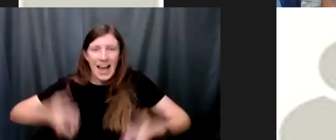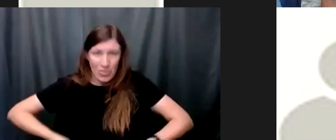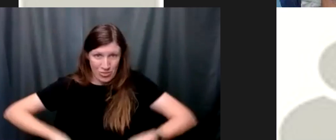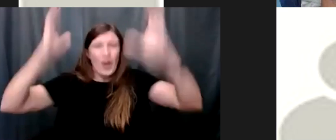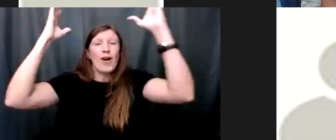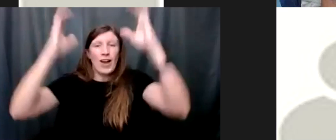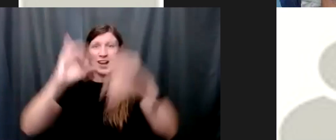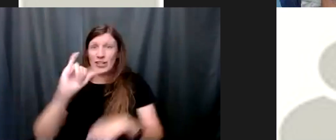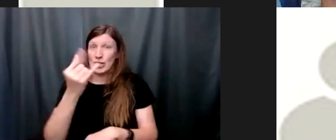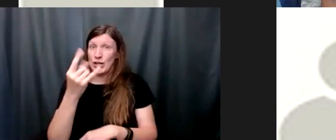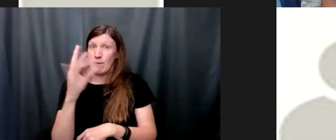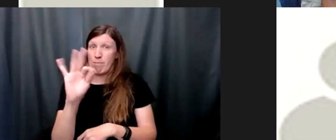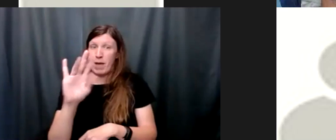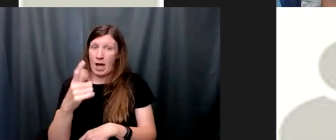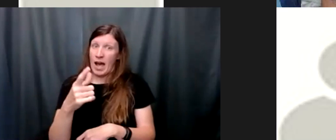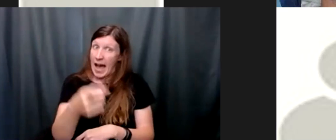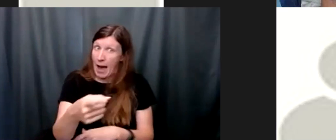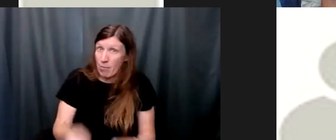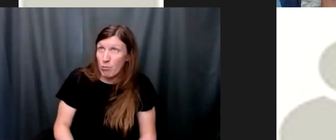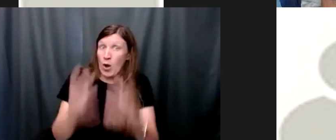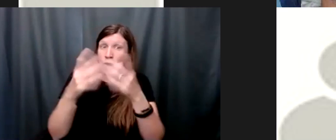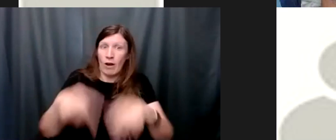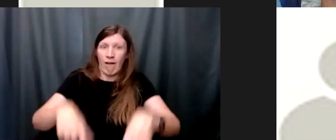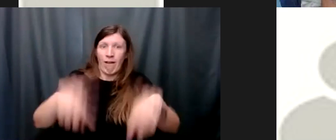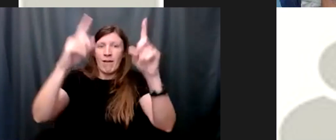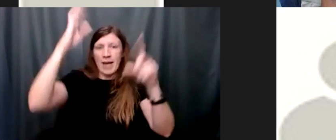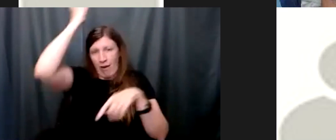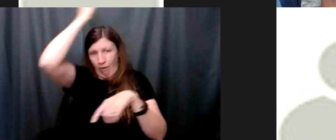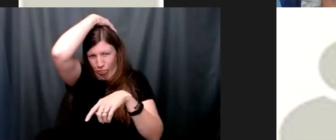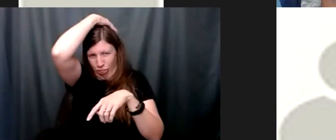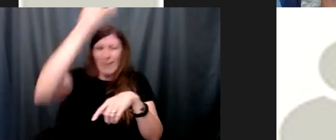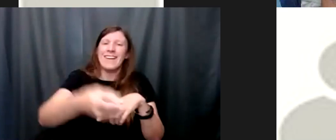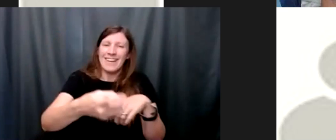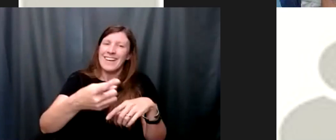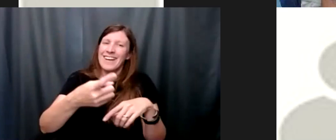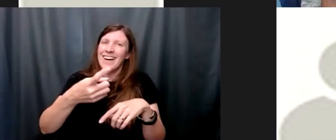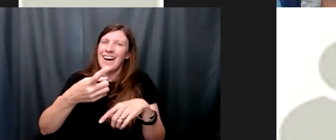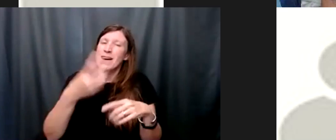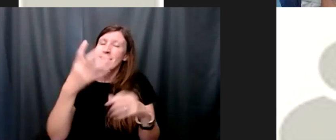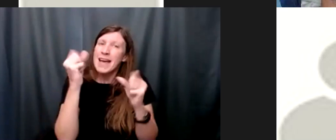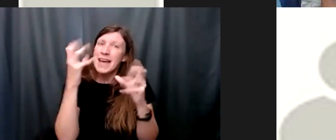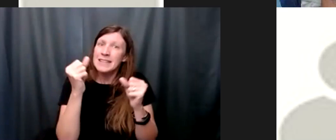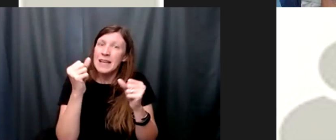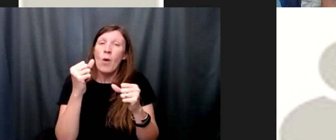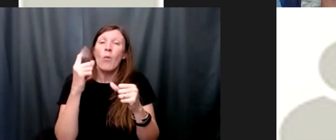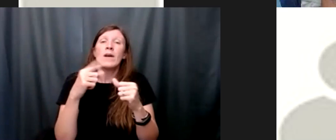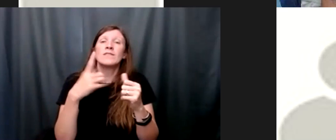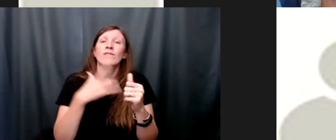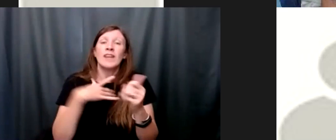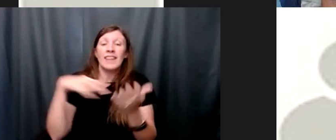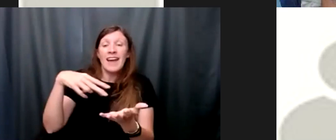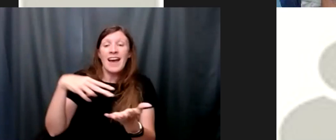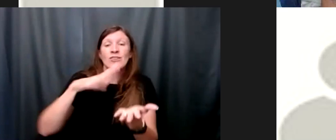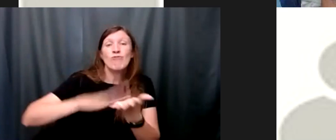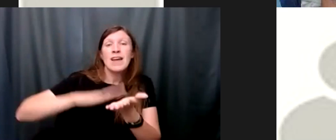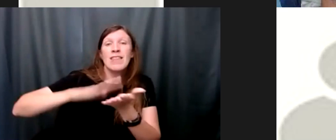air that's her feet not mine i'm throwing her her hair's coming over the back of my head and it's what's amazing is once you get in the rhythm you